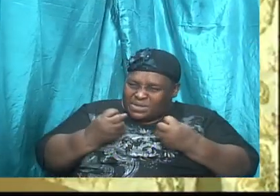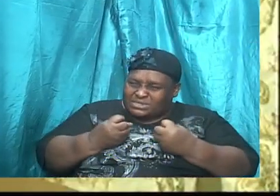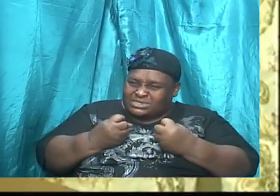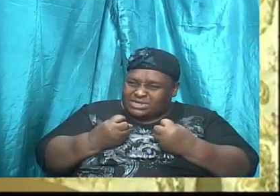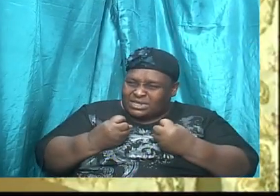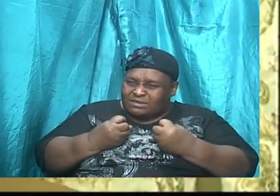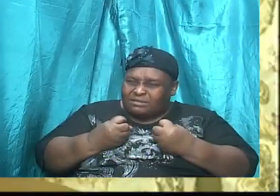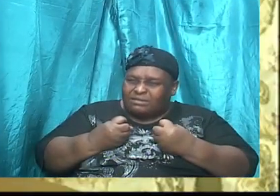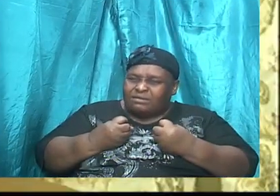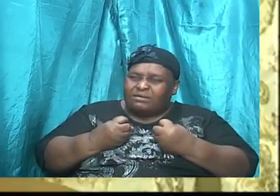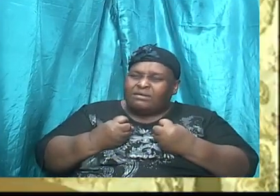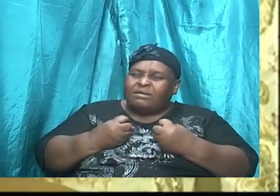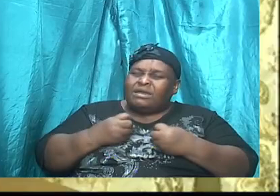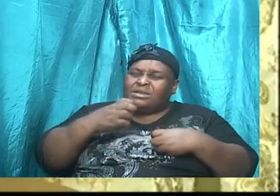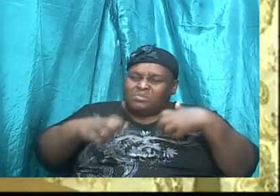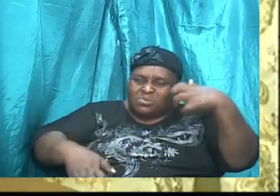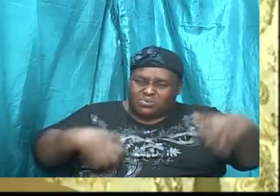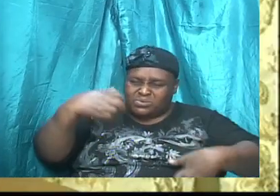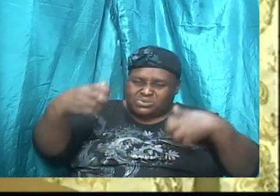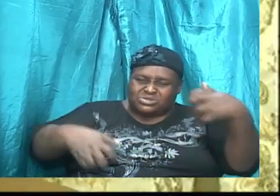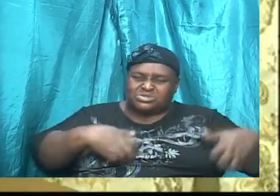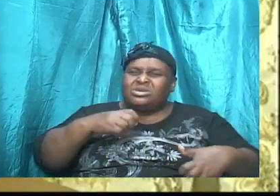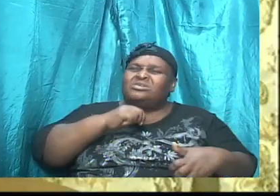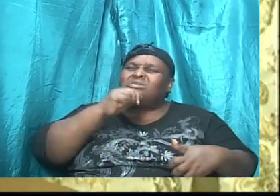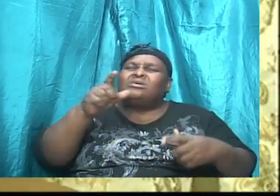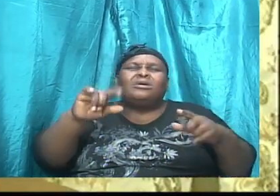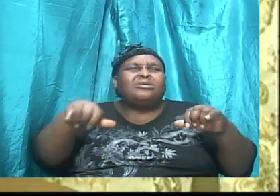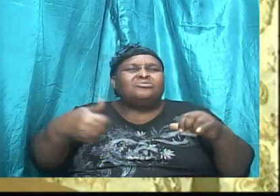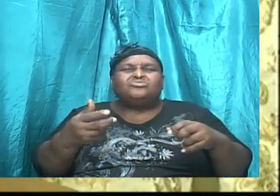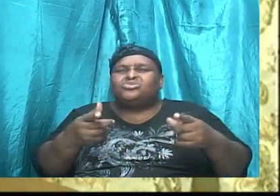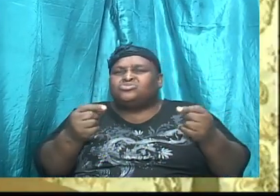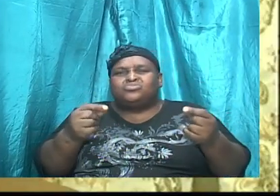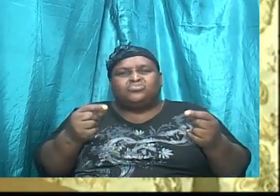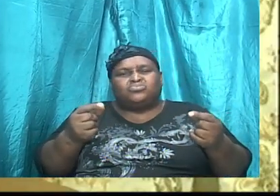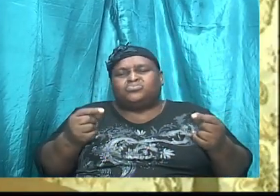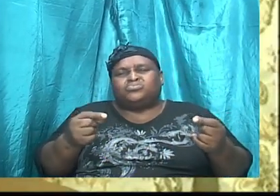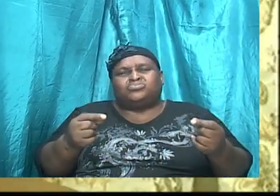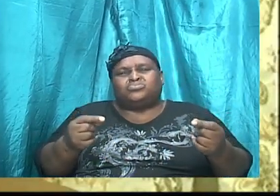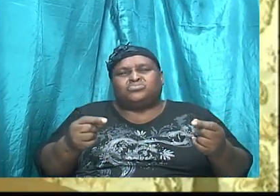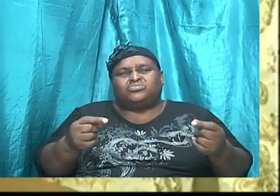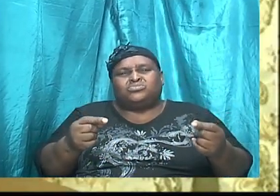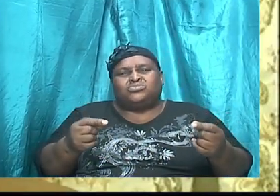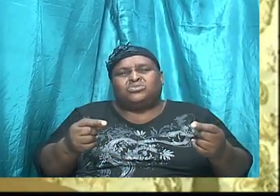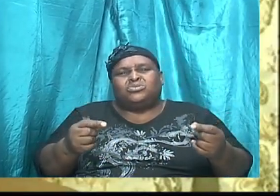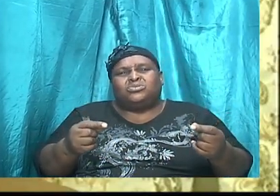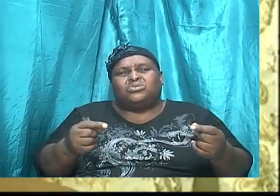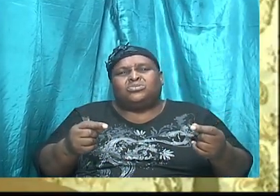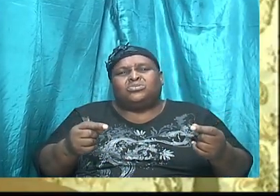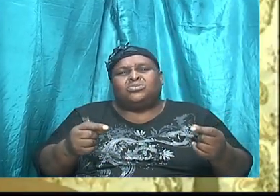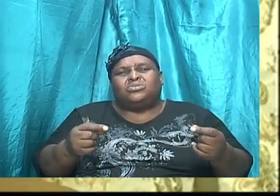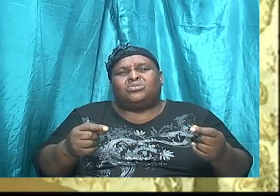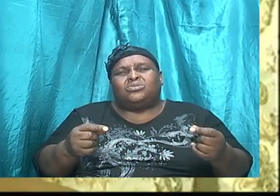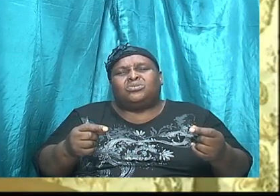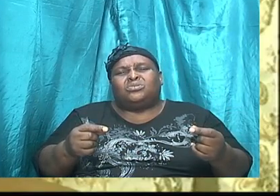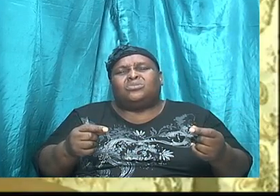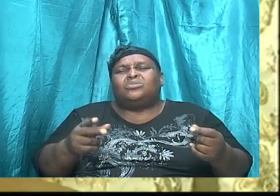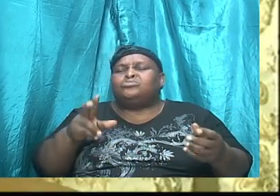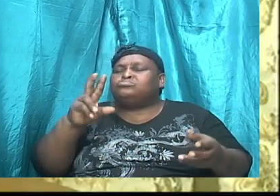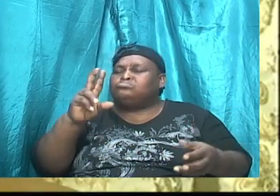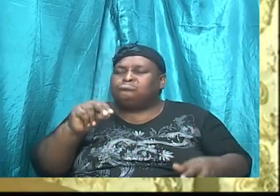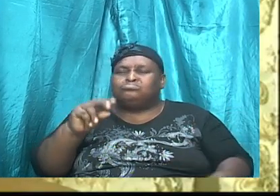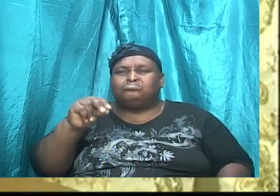do it, you know, he's not just saying follow it and we have to follow it monotonously, no.